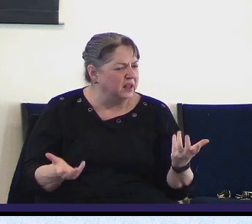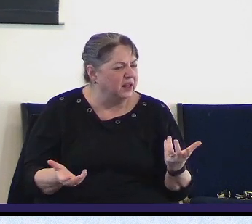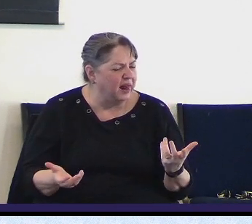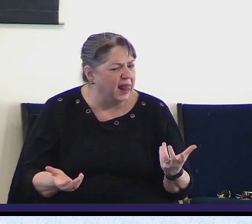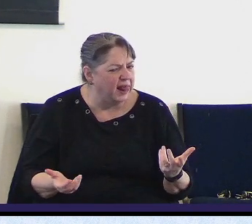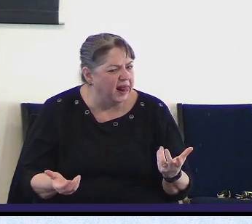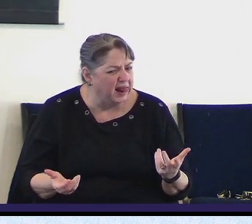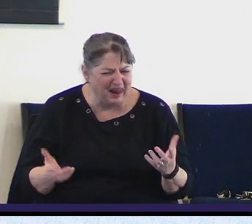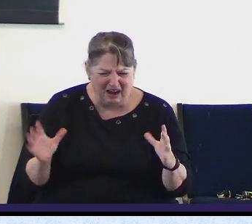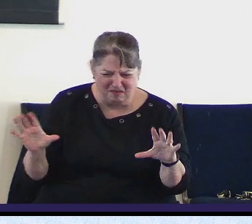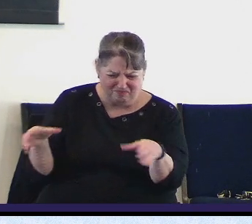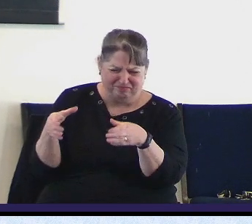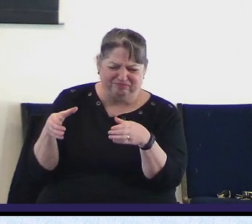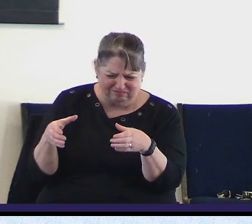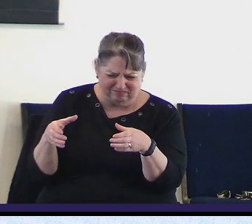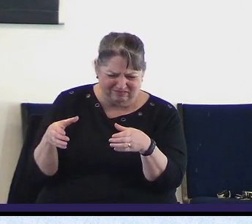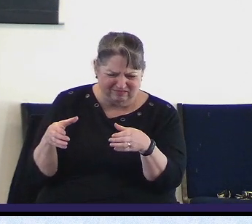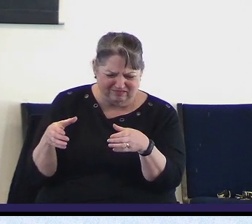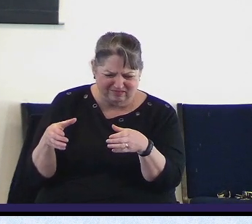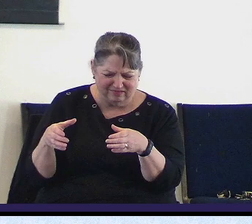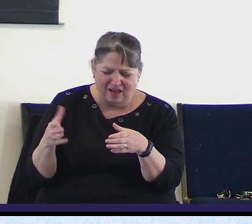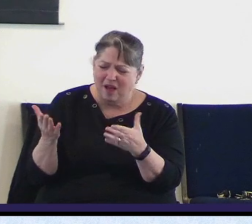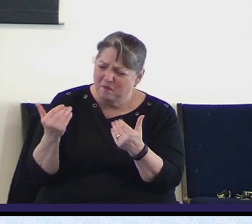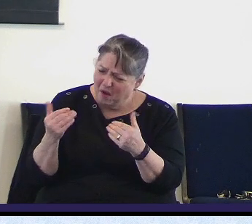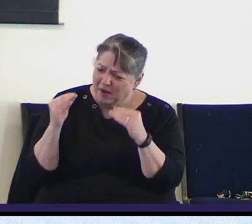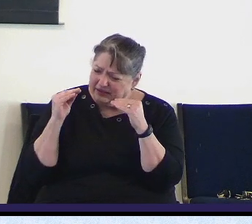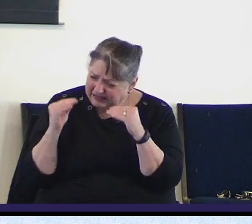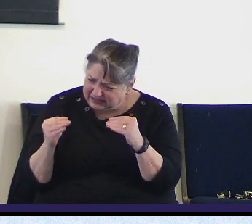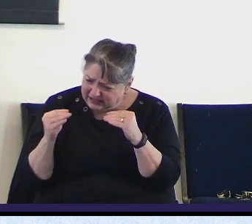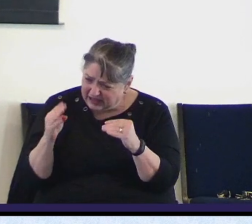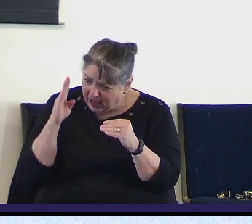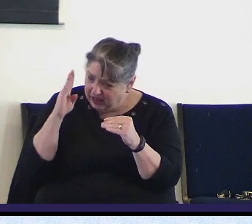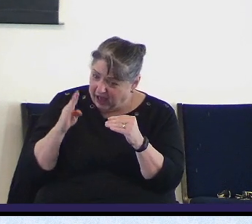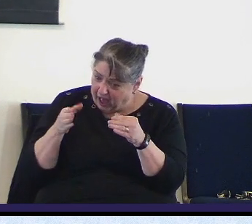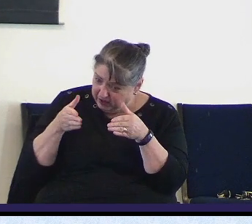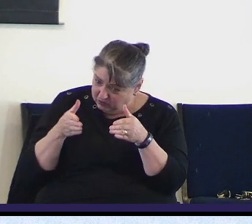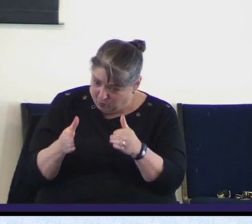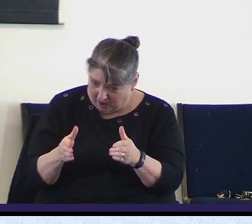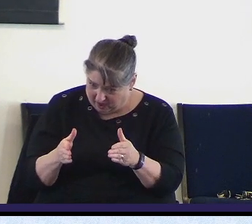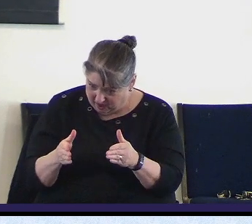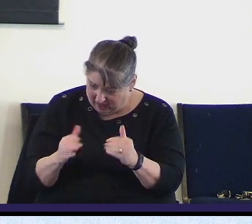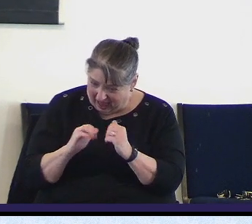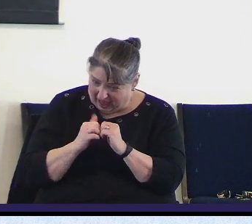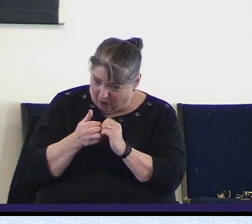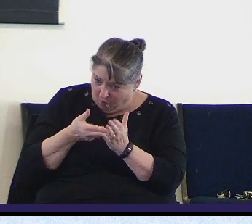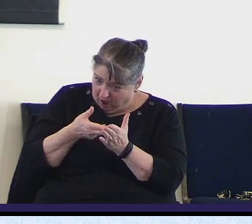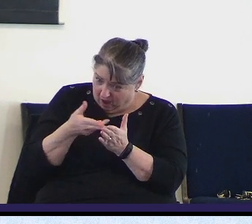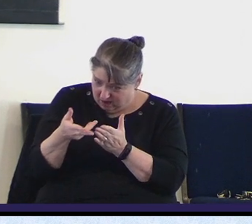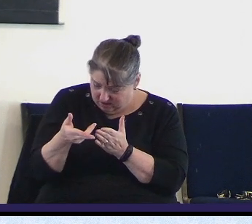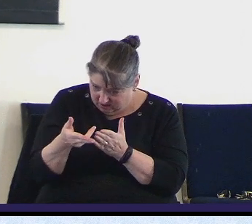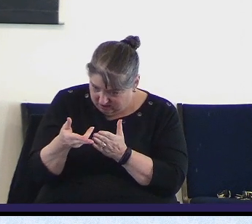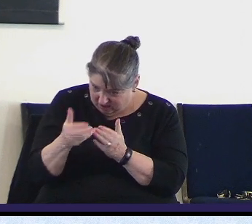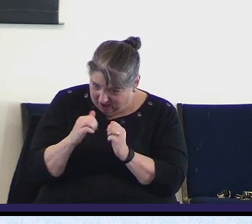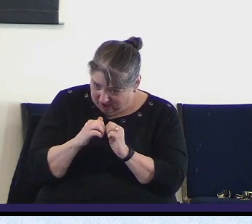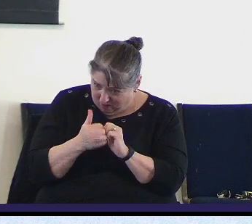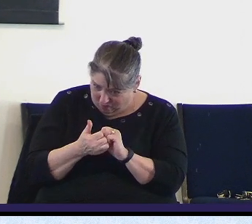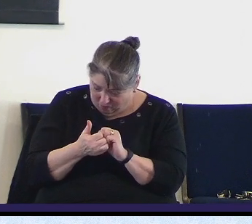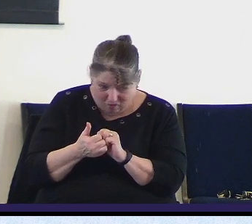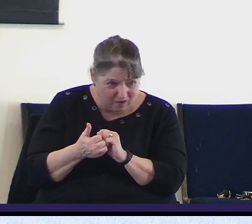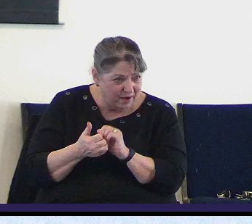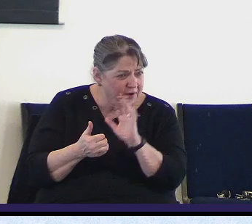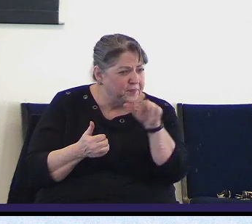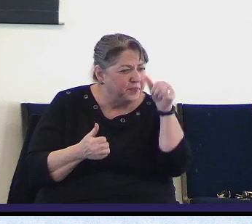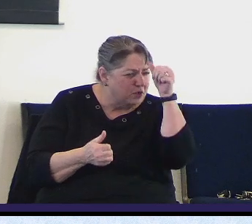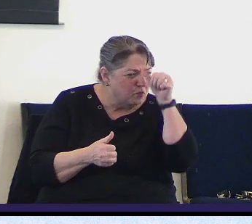these kind of people and those people he began to teach what integrity was all about if you remember the